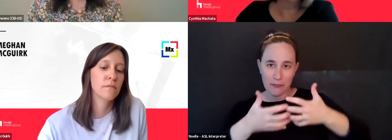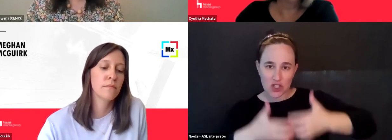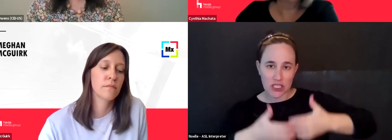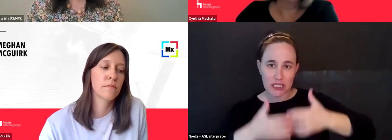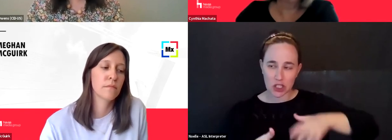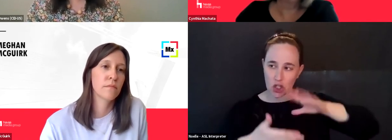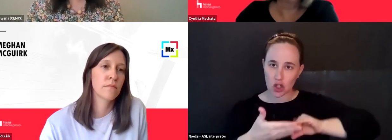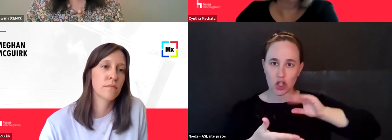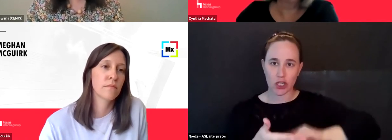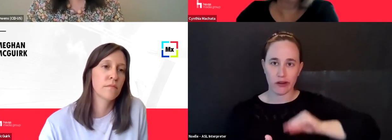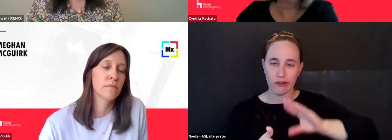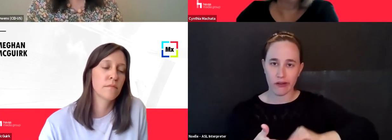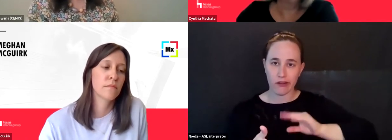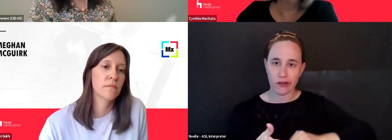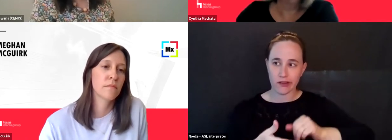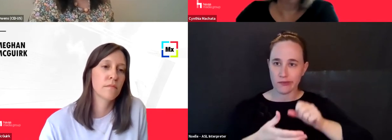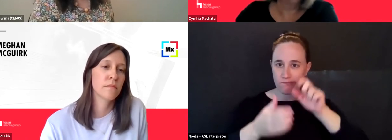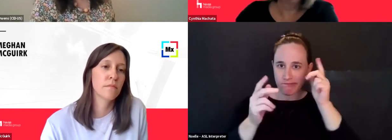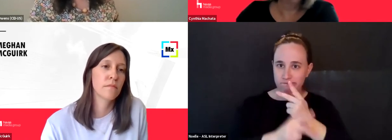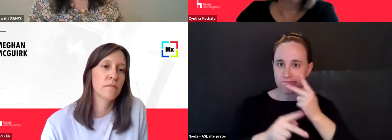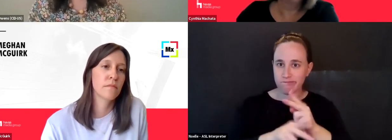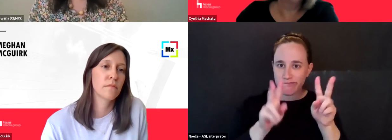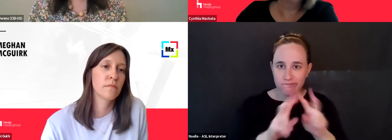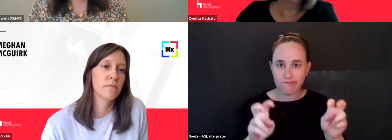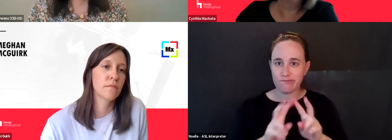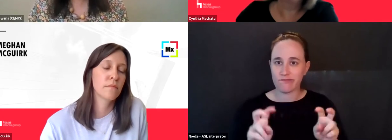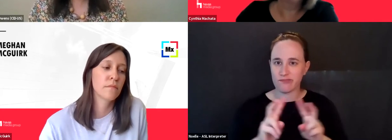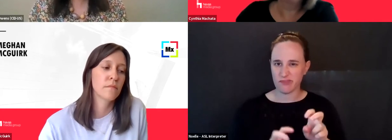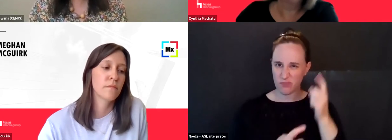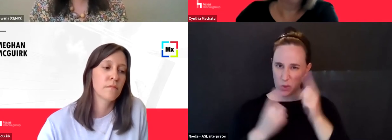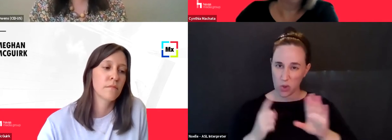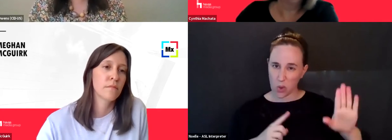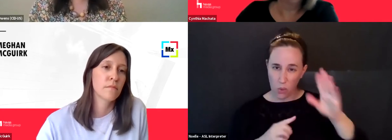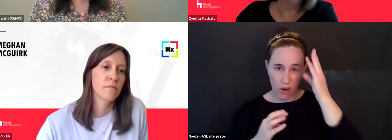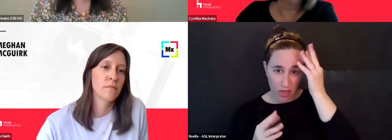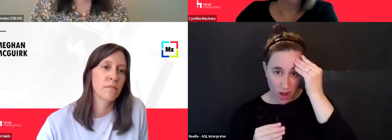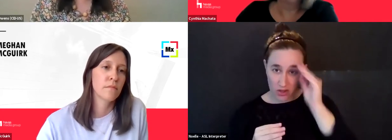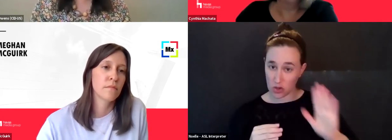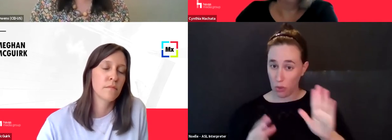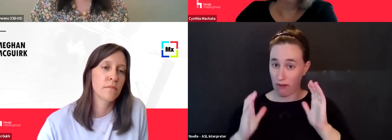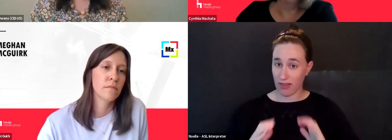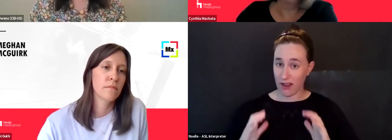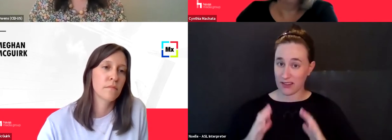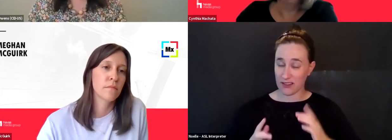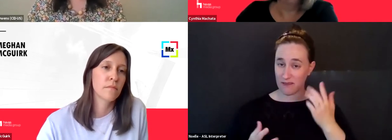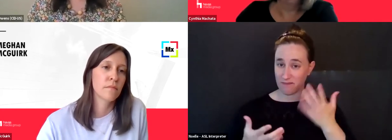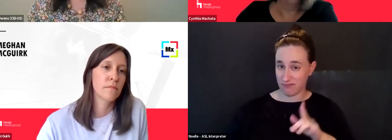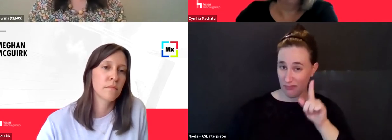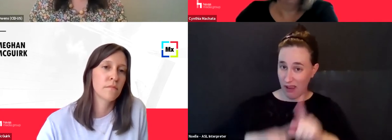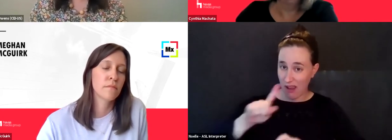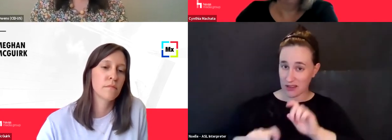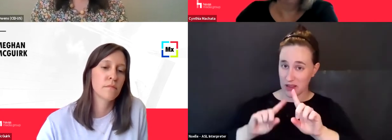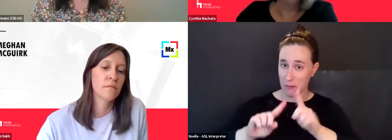on. Um, you know, what are your thoughts about that? Do your clients ask you about the ways in which this data is collected,